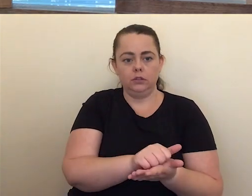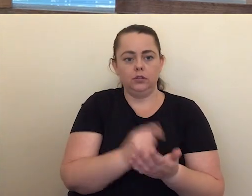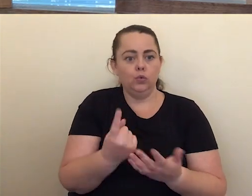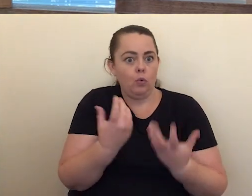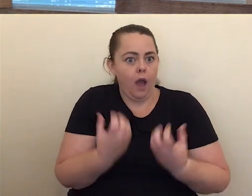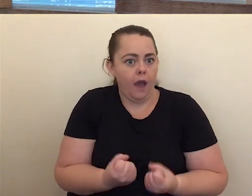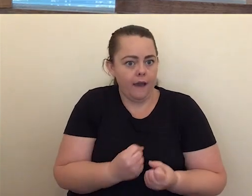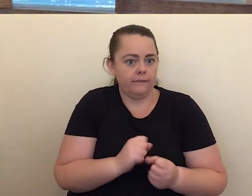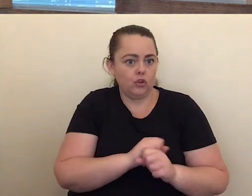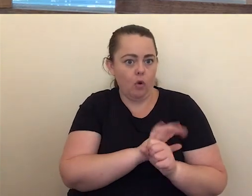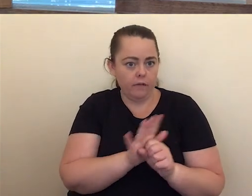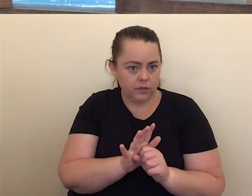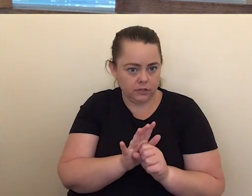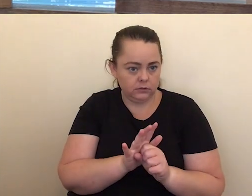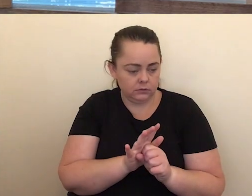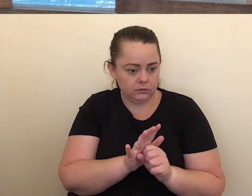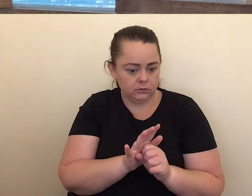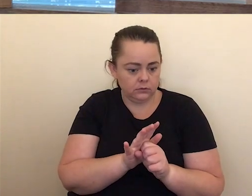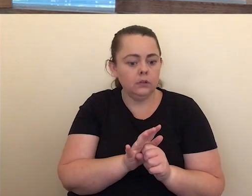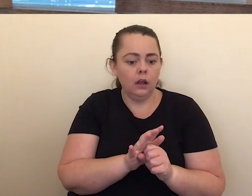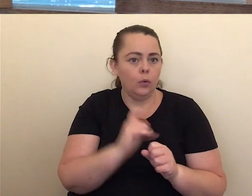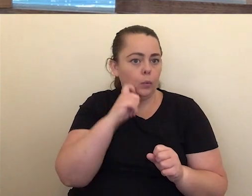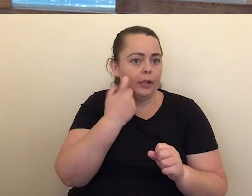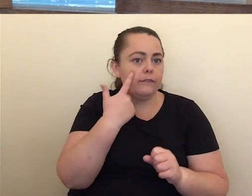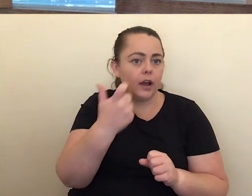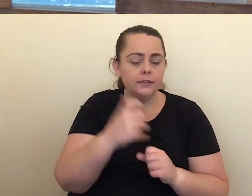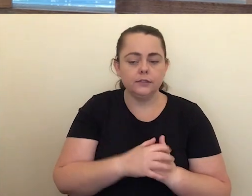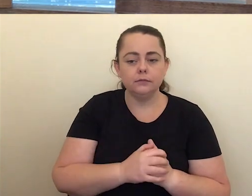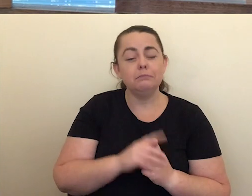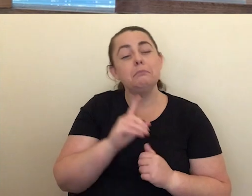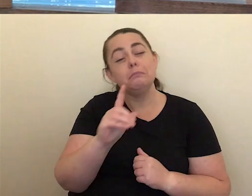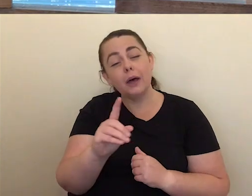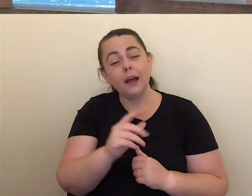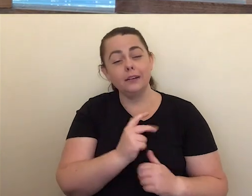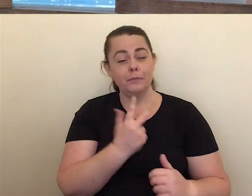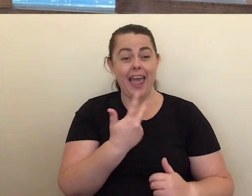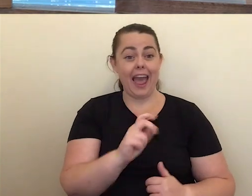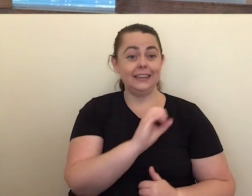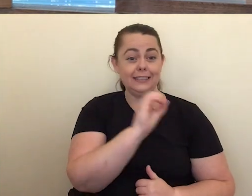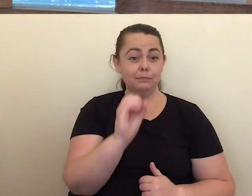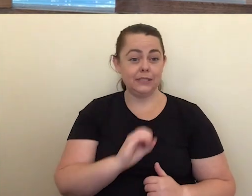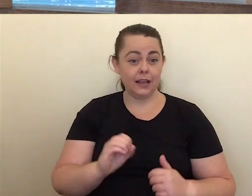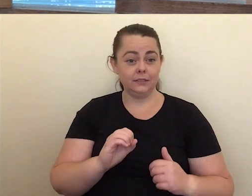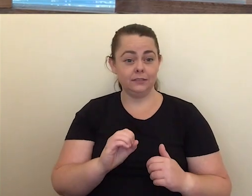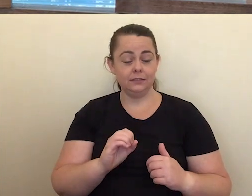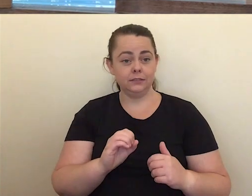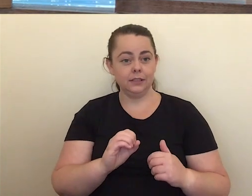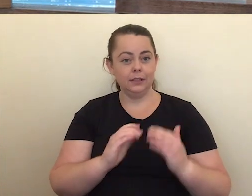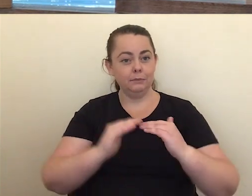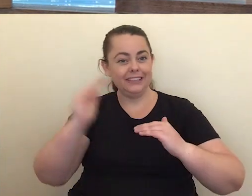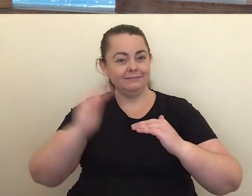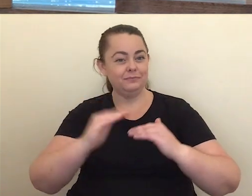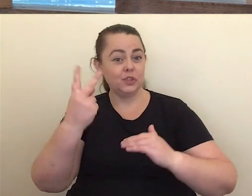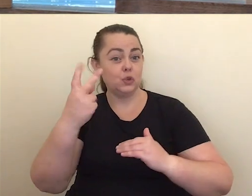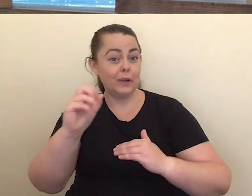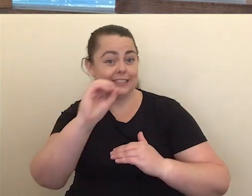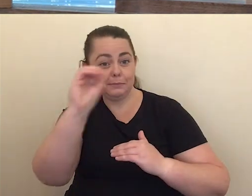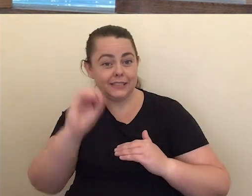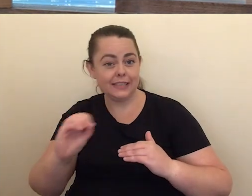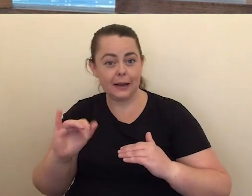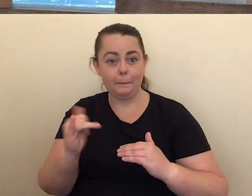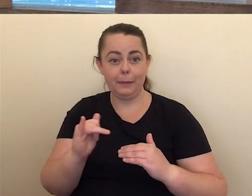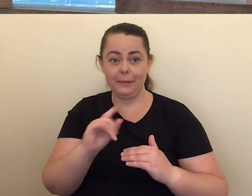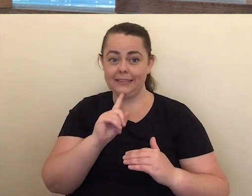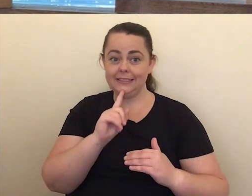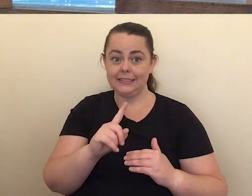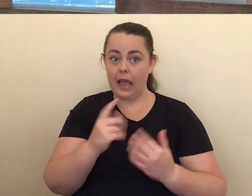mean though, is that up to 20% of test results, depending on what test you're using, might be a false negative. So it's